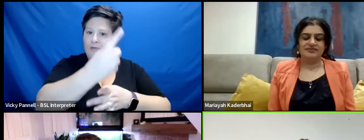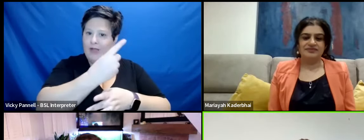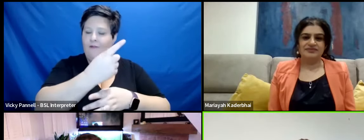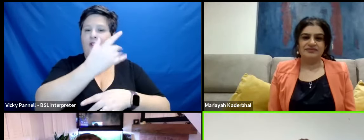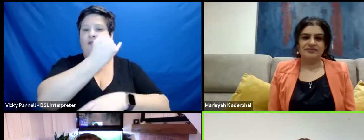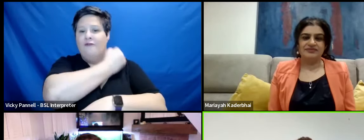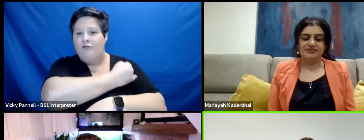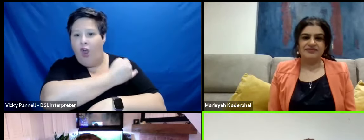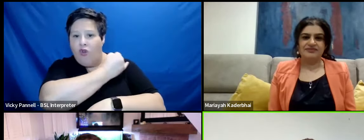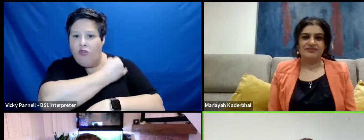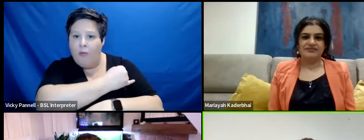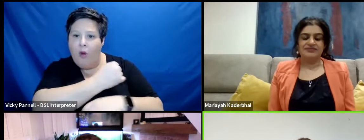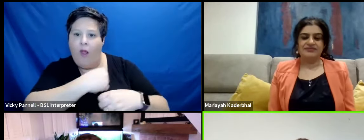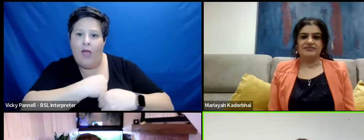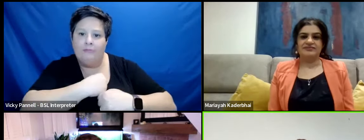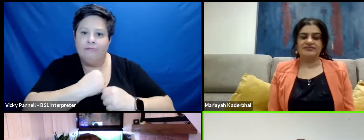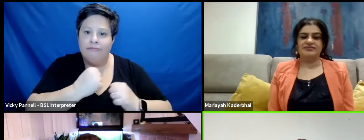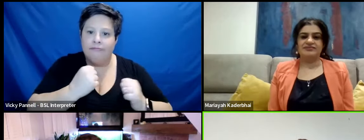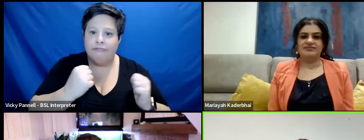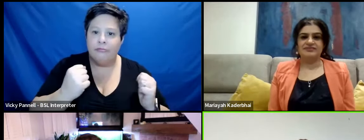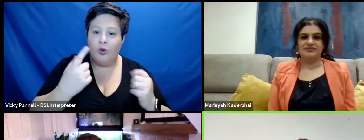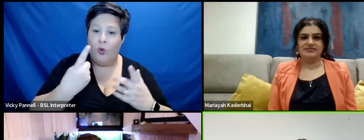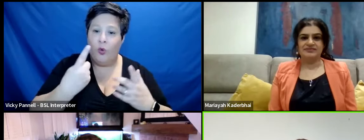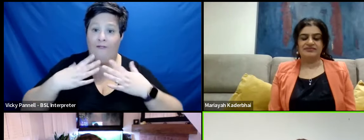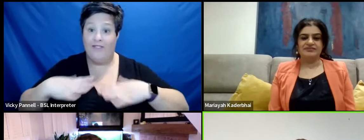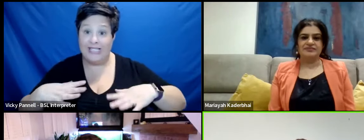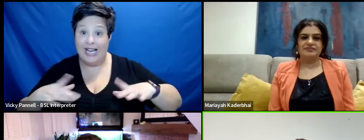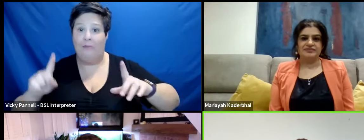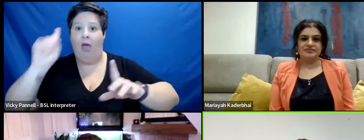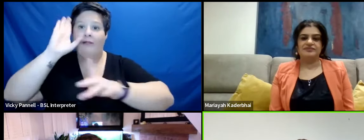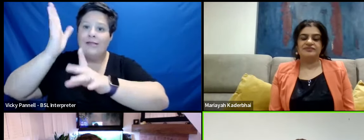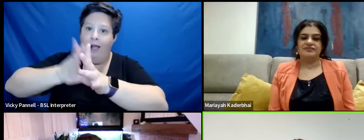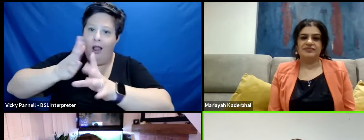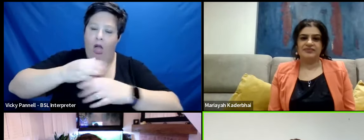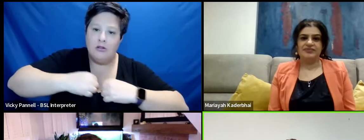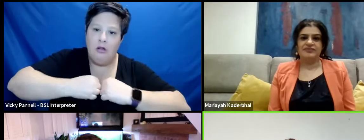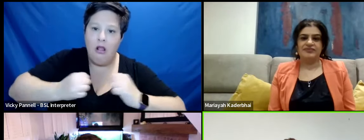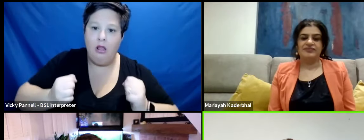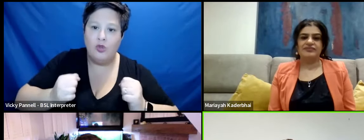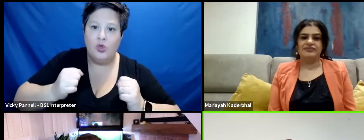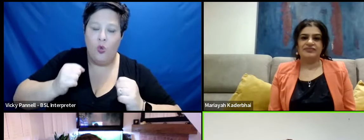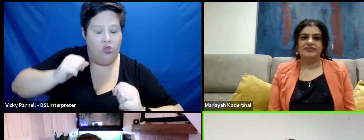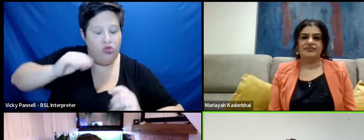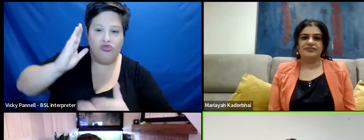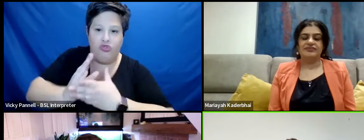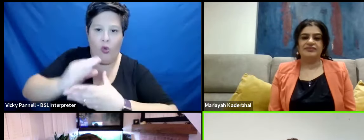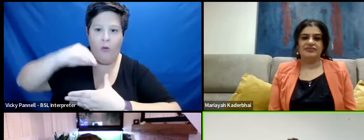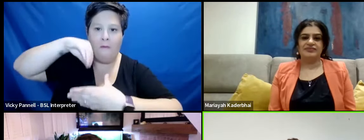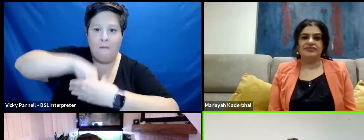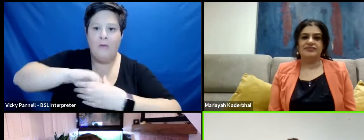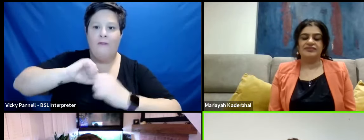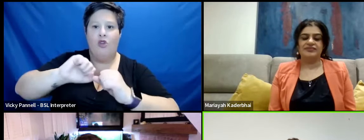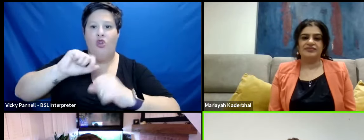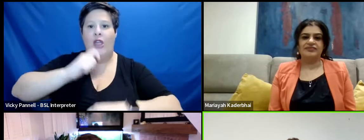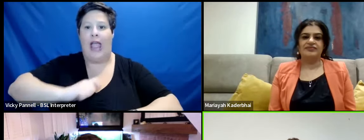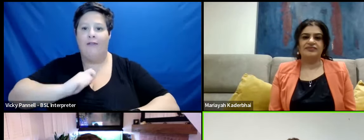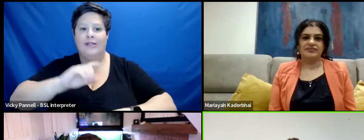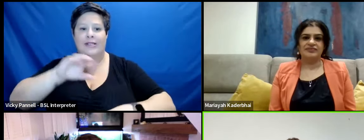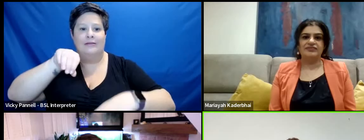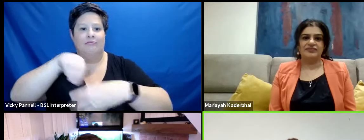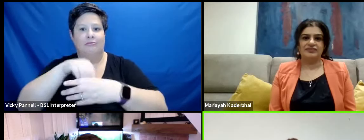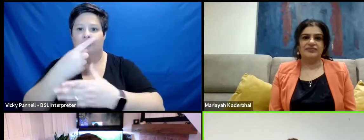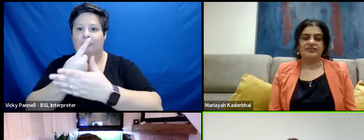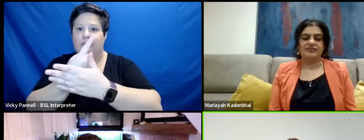exposing himself, not just physically, but psychologically, to the kind of truth of his character, to being in that isolated moment